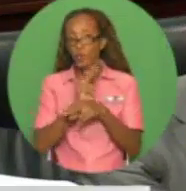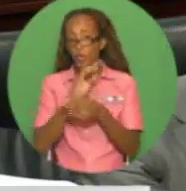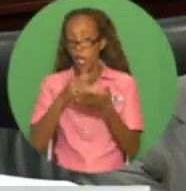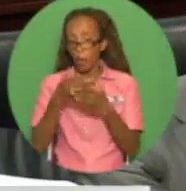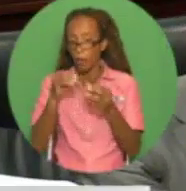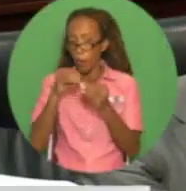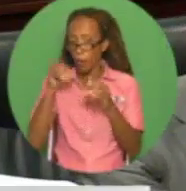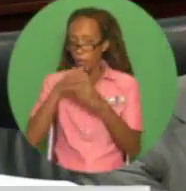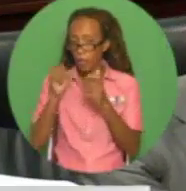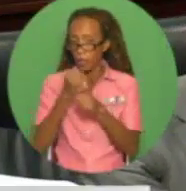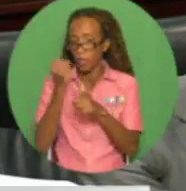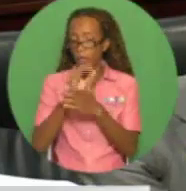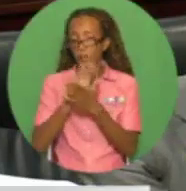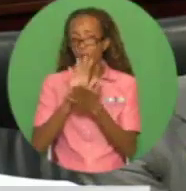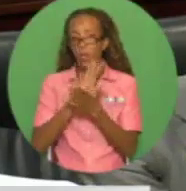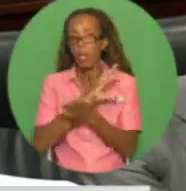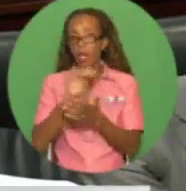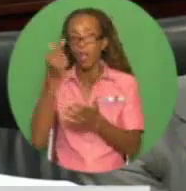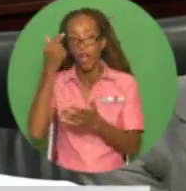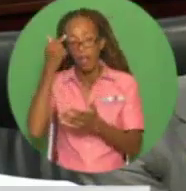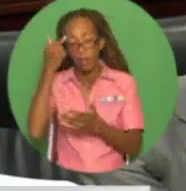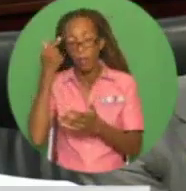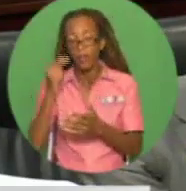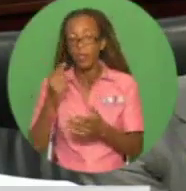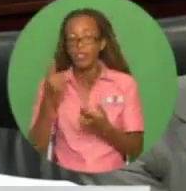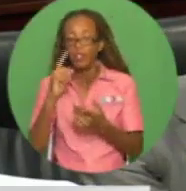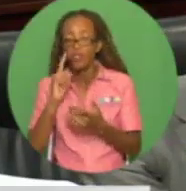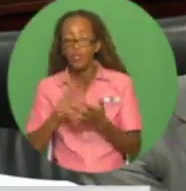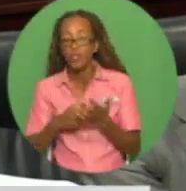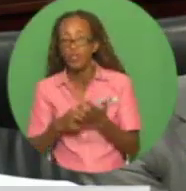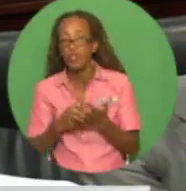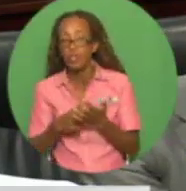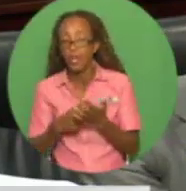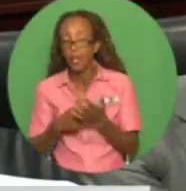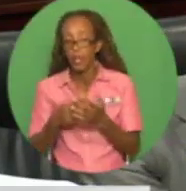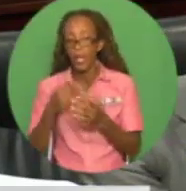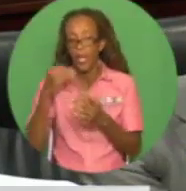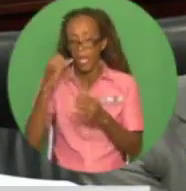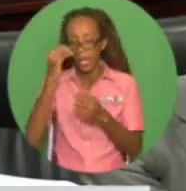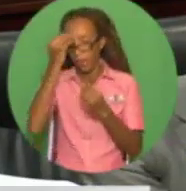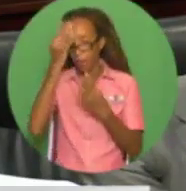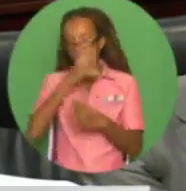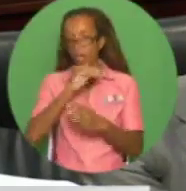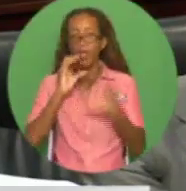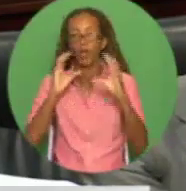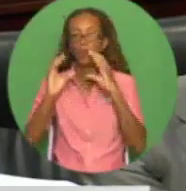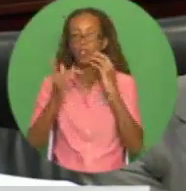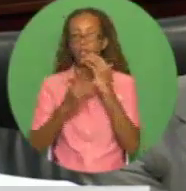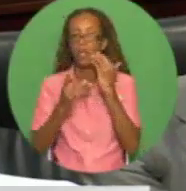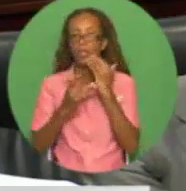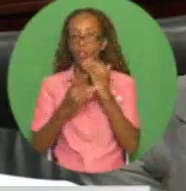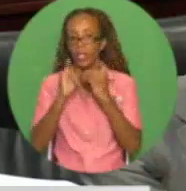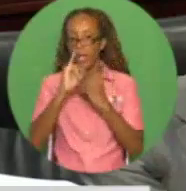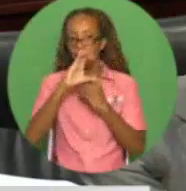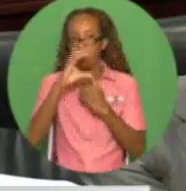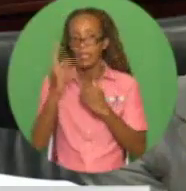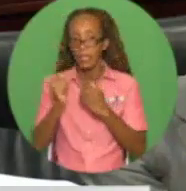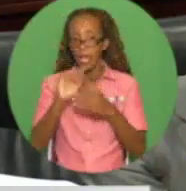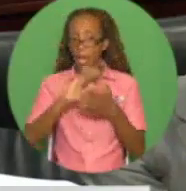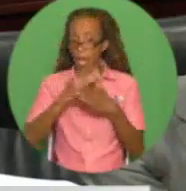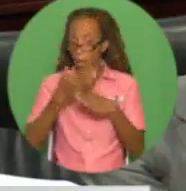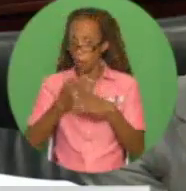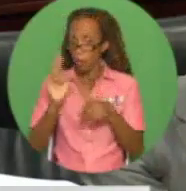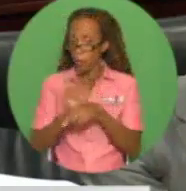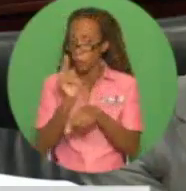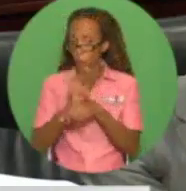structure of the management and coordination of ICT initiatives. Importantly, the use of laptops by